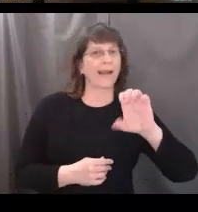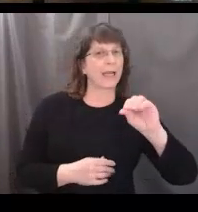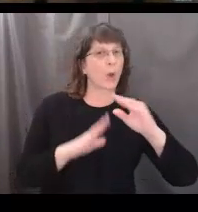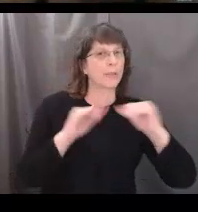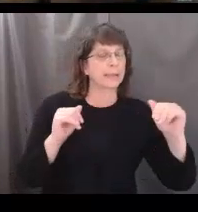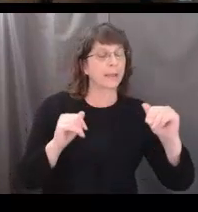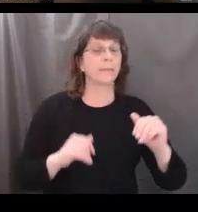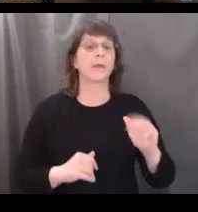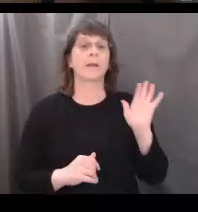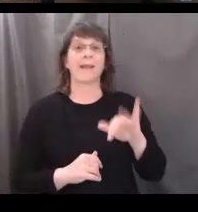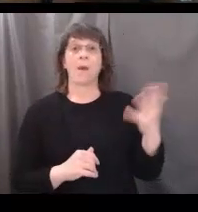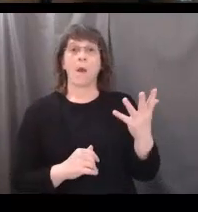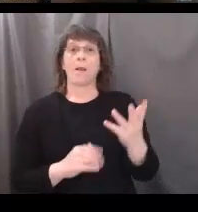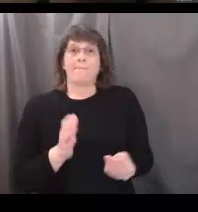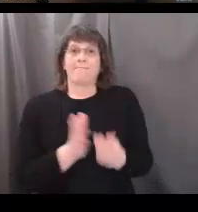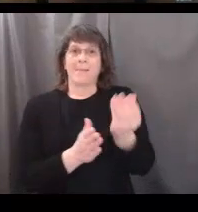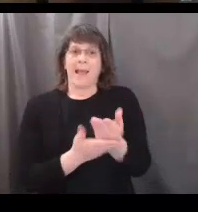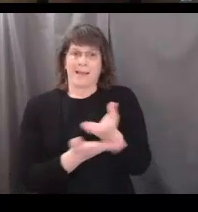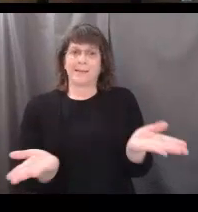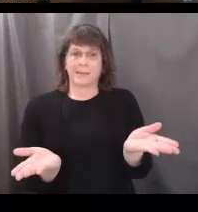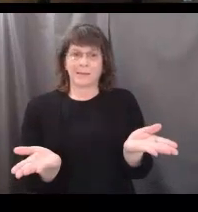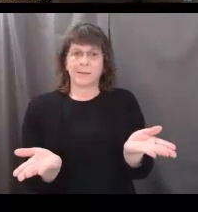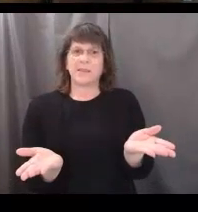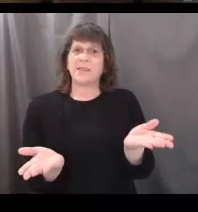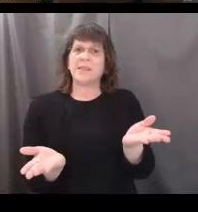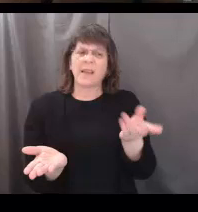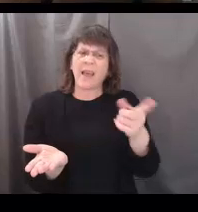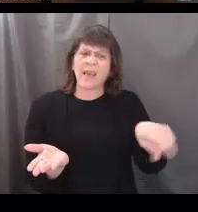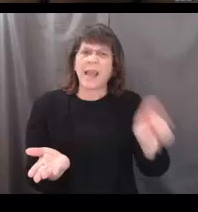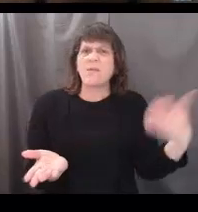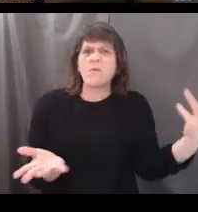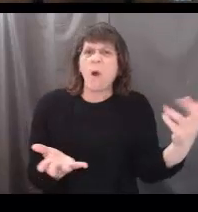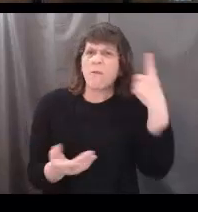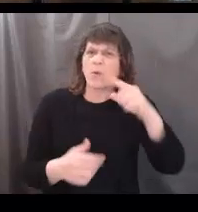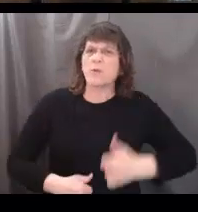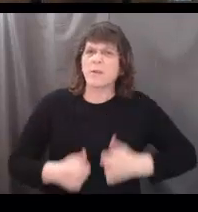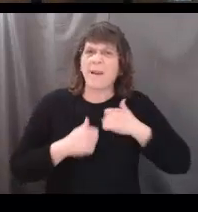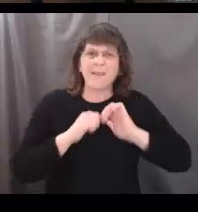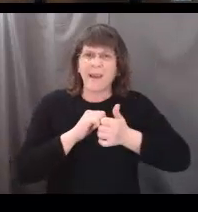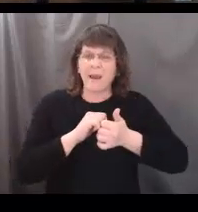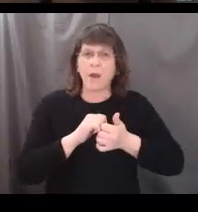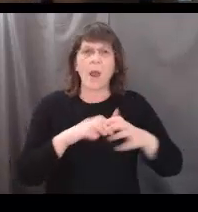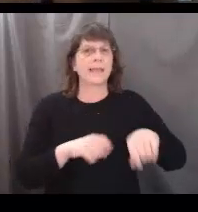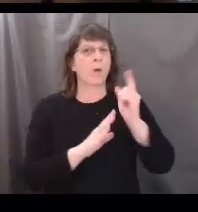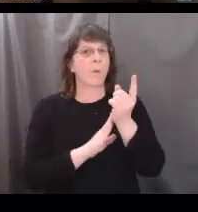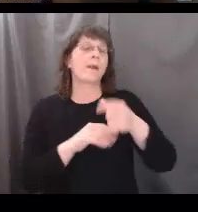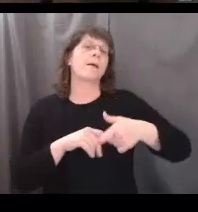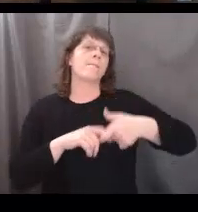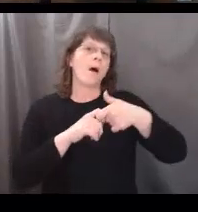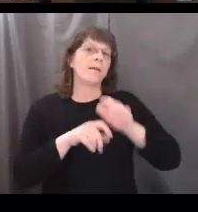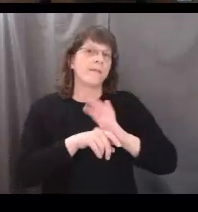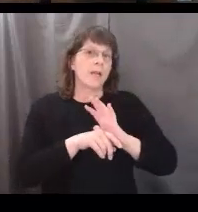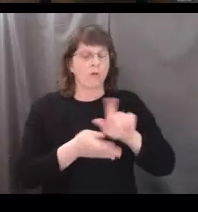is its plant life. What do you think they need to survive? You can take a minute to pause the video here.